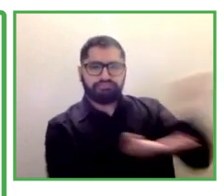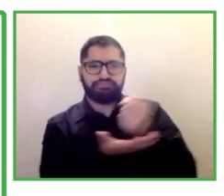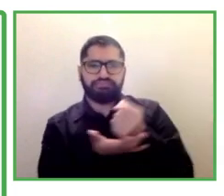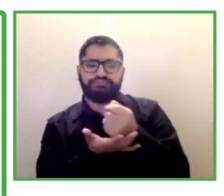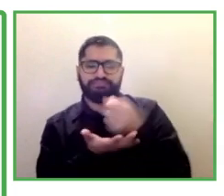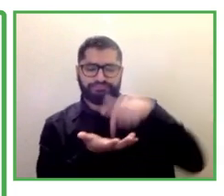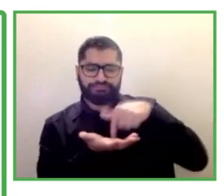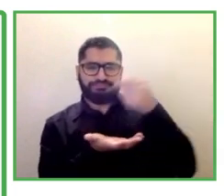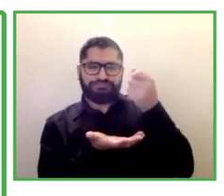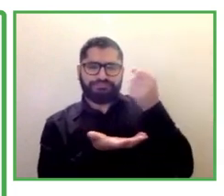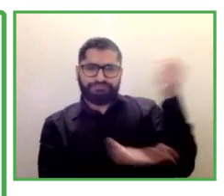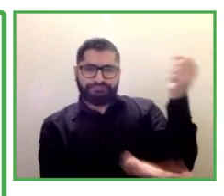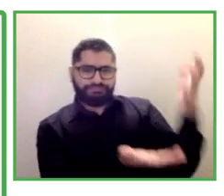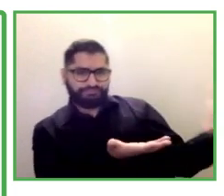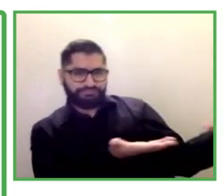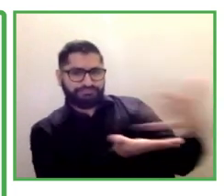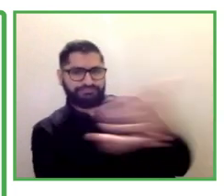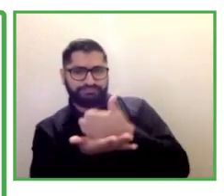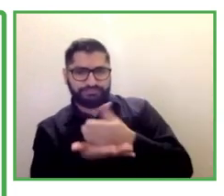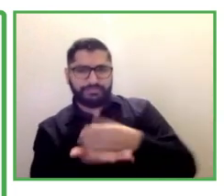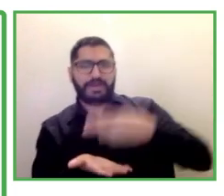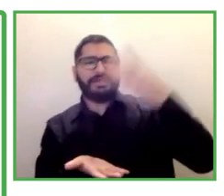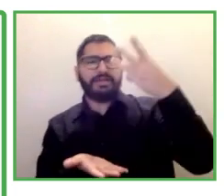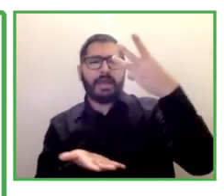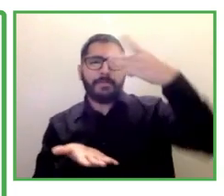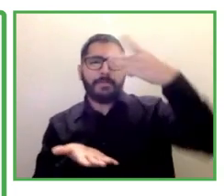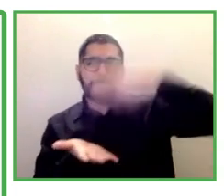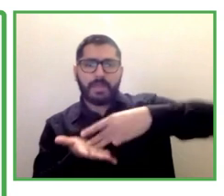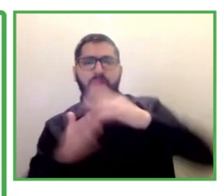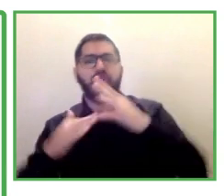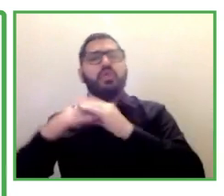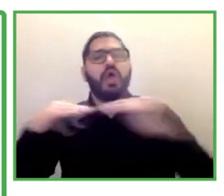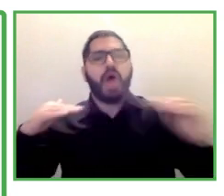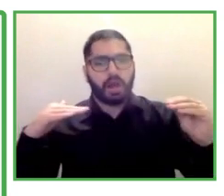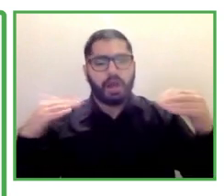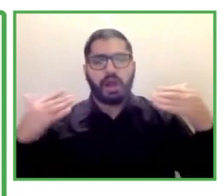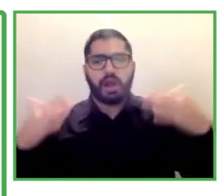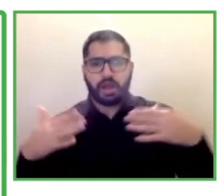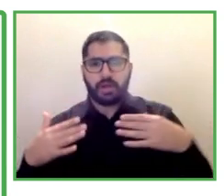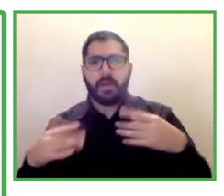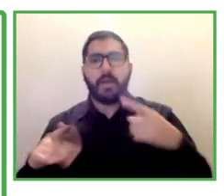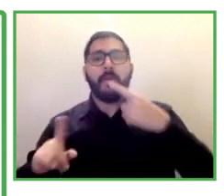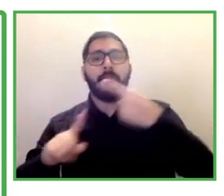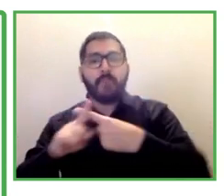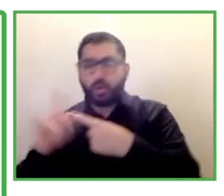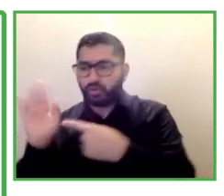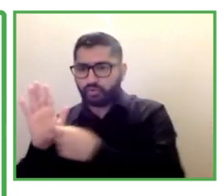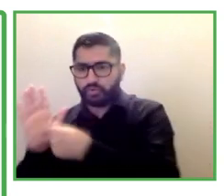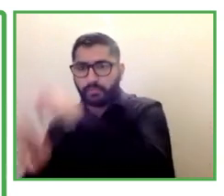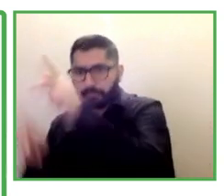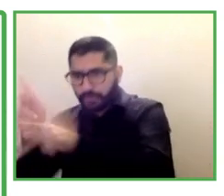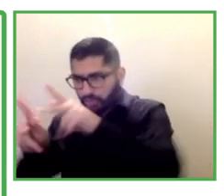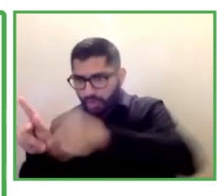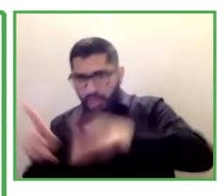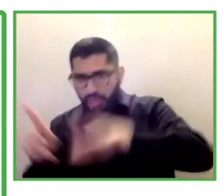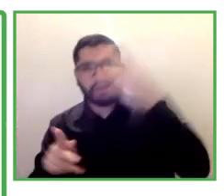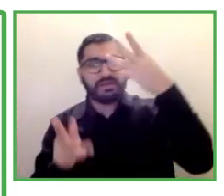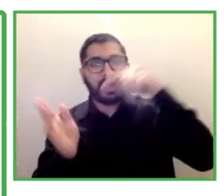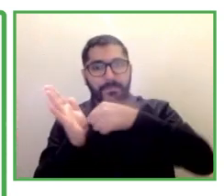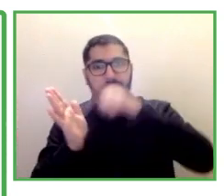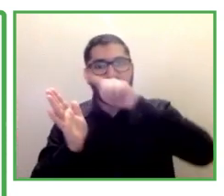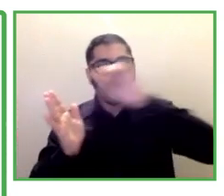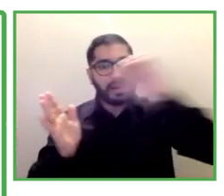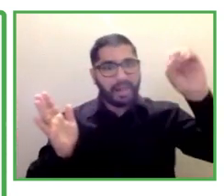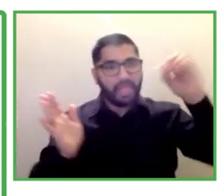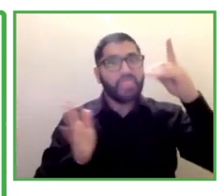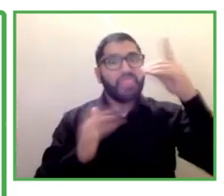be more inclusive and accessible through this process so the sustainability of the program is is definite because we're not